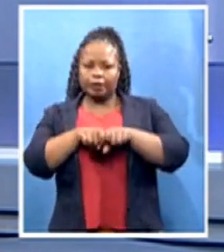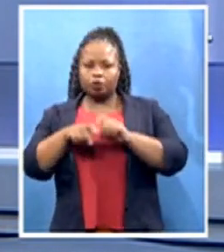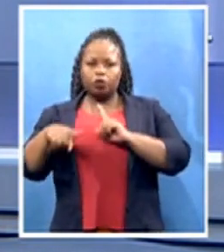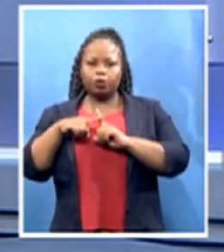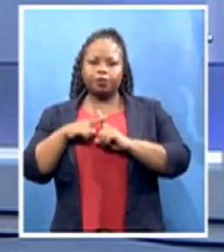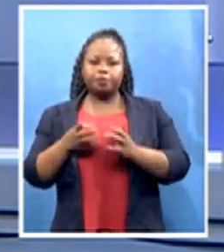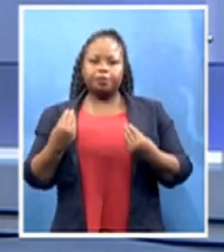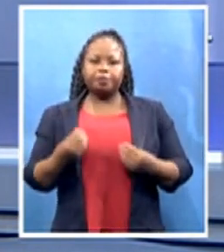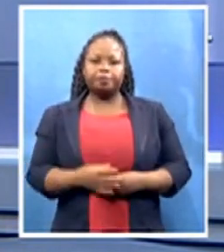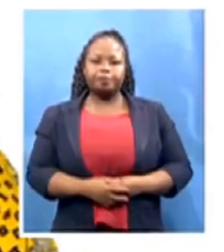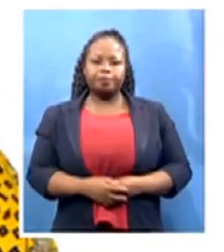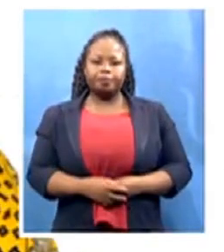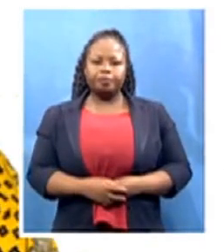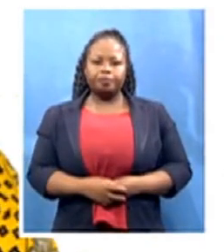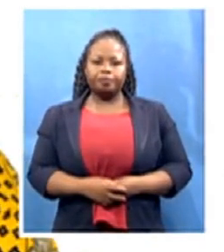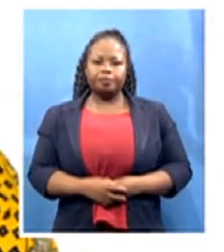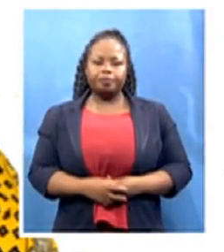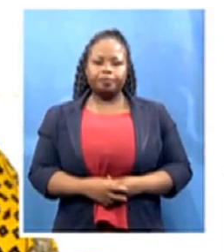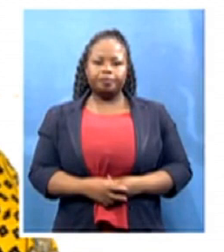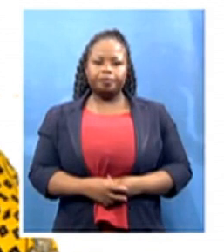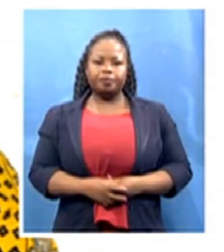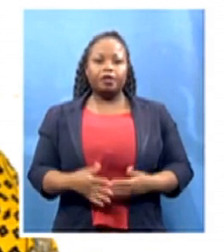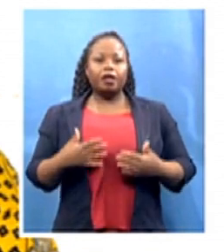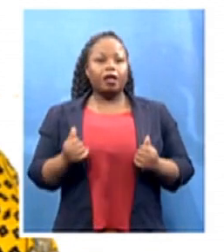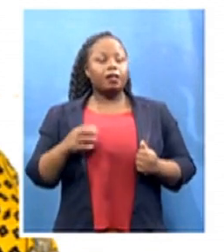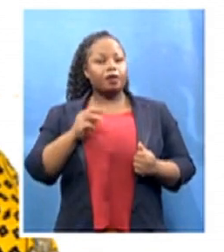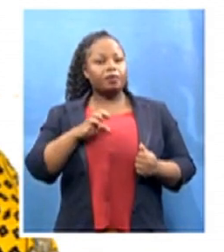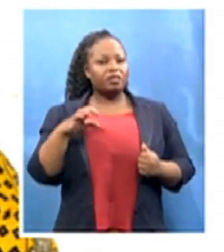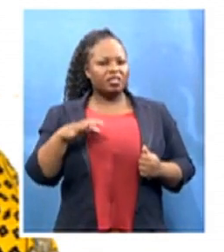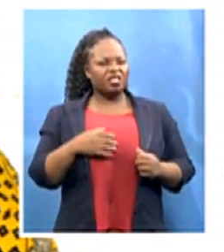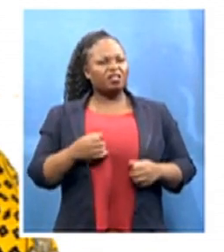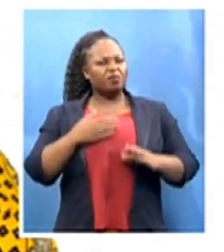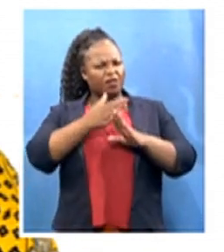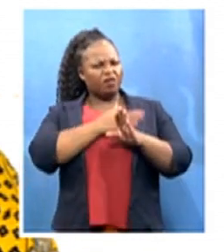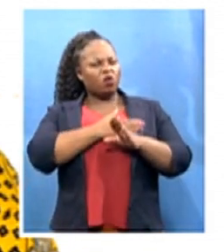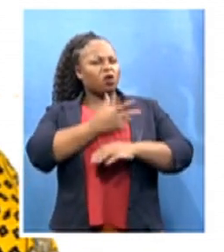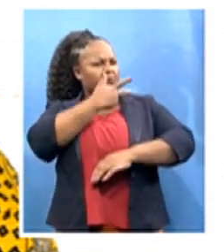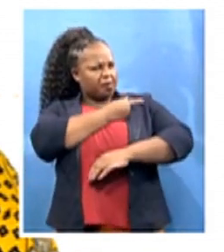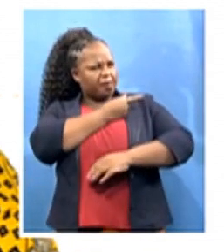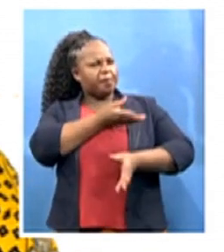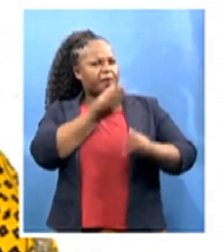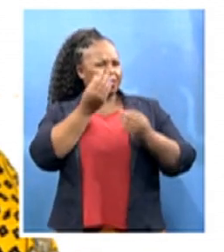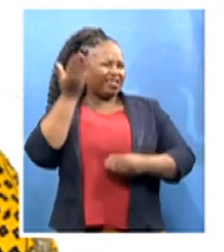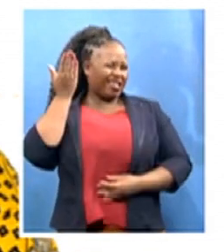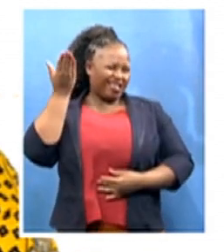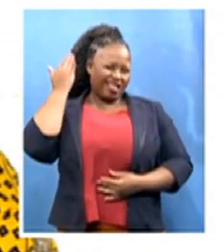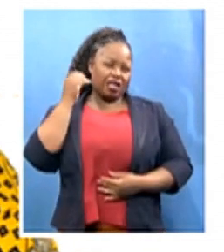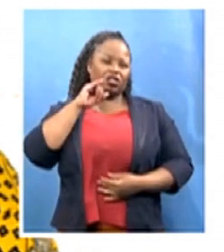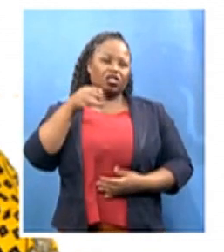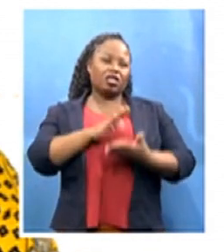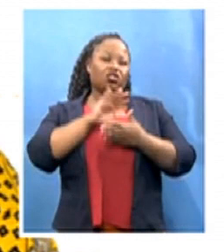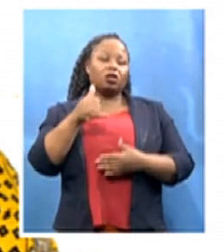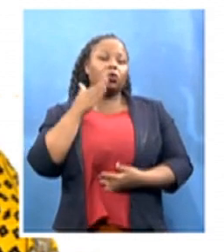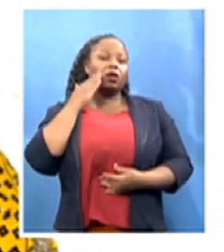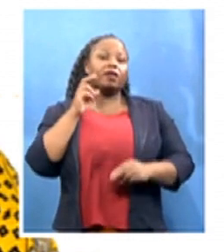The health MEC was one of the first people to receive the Johnson & Johnson vaccine back in February under the Sisonke